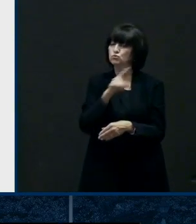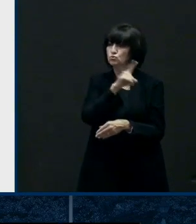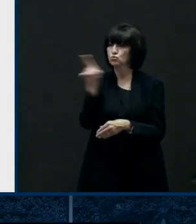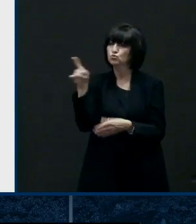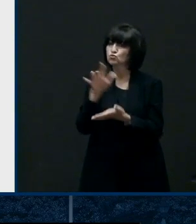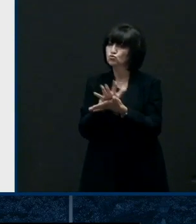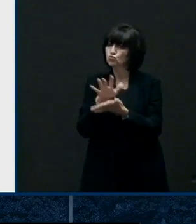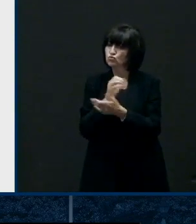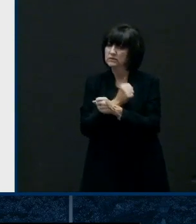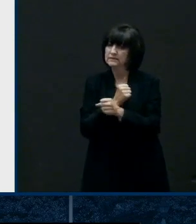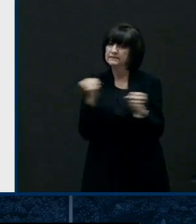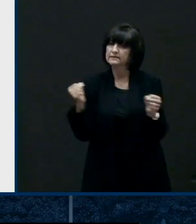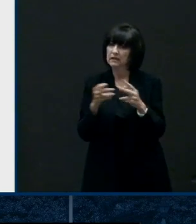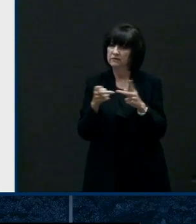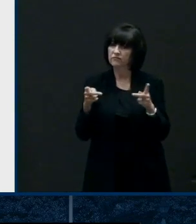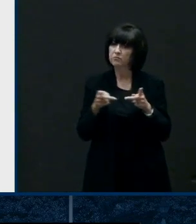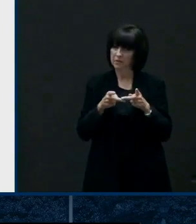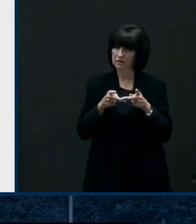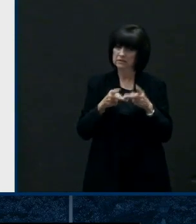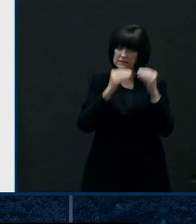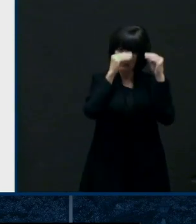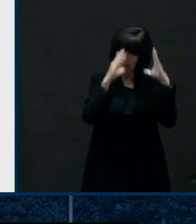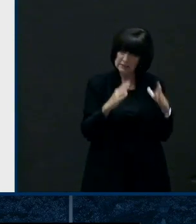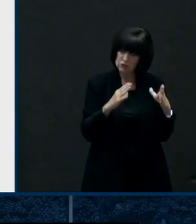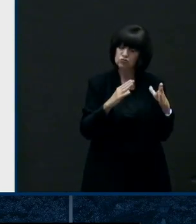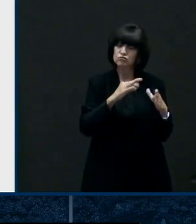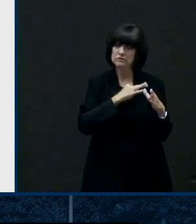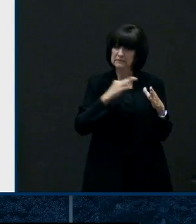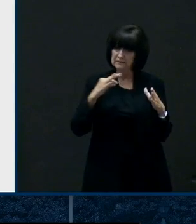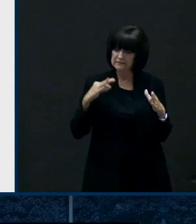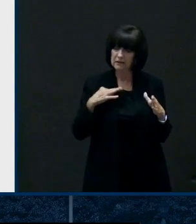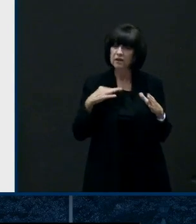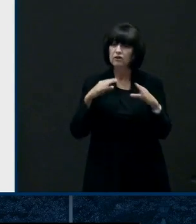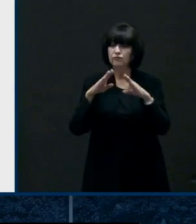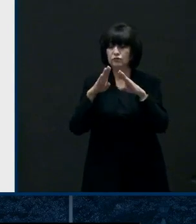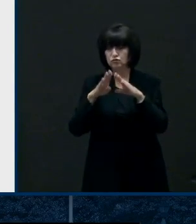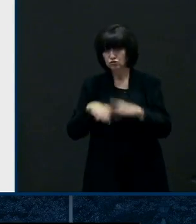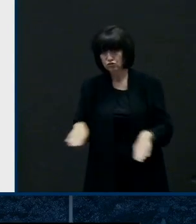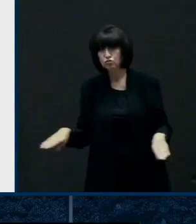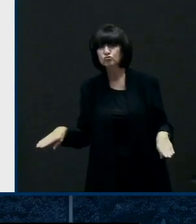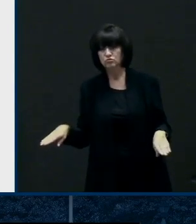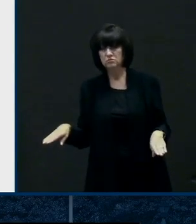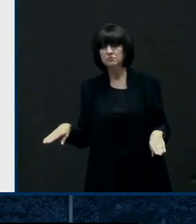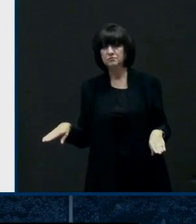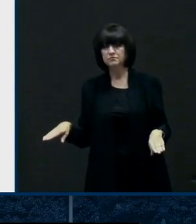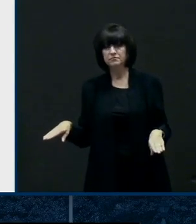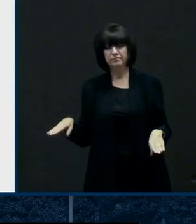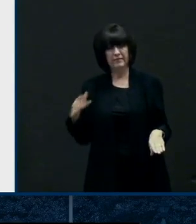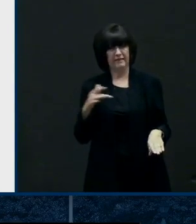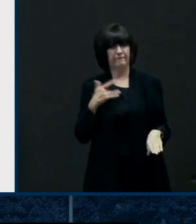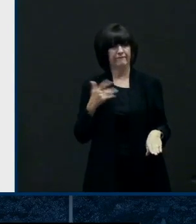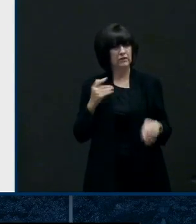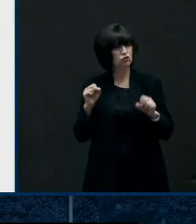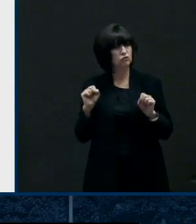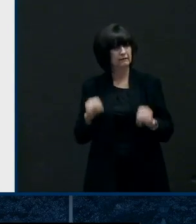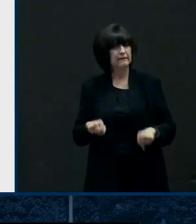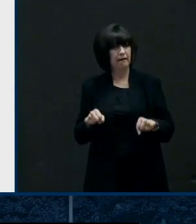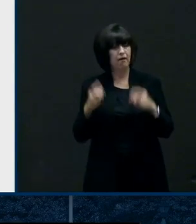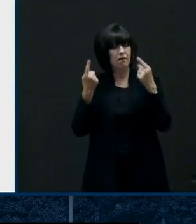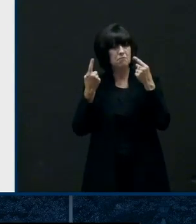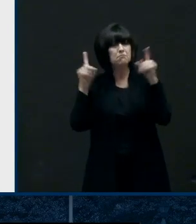are safe places for teachers staff and children we think that we can do it the key is